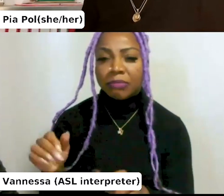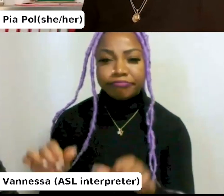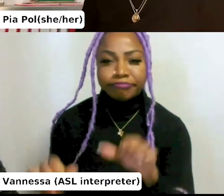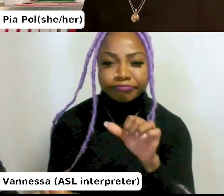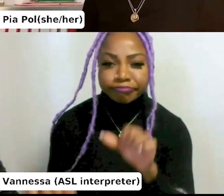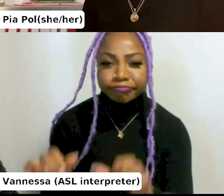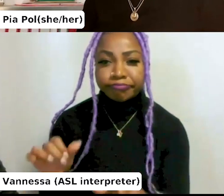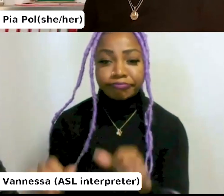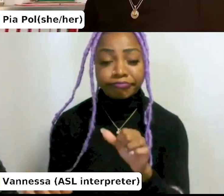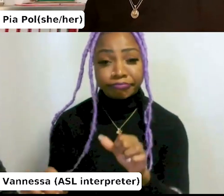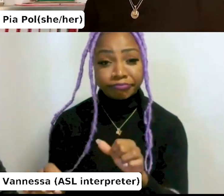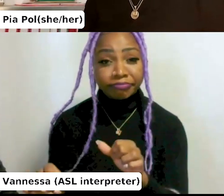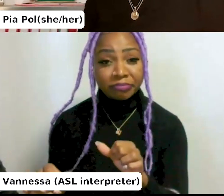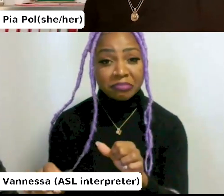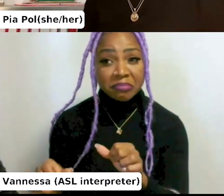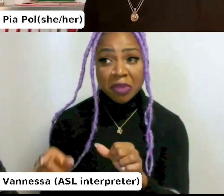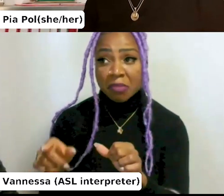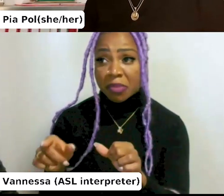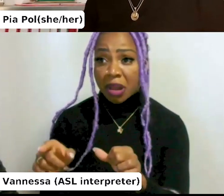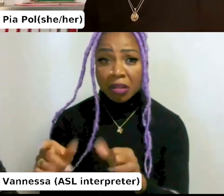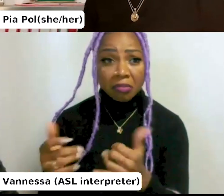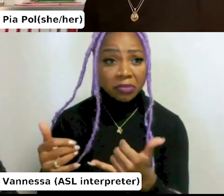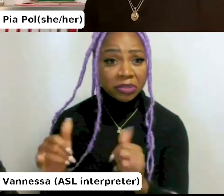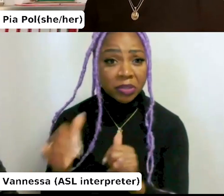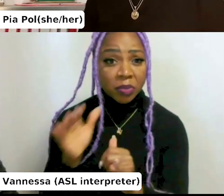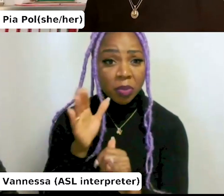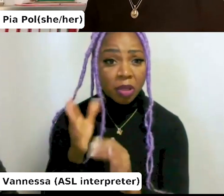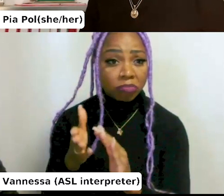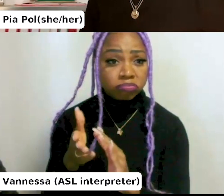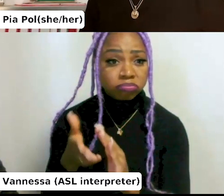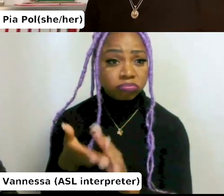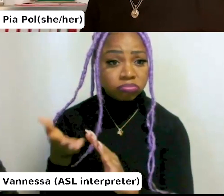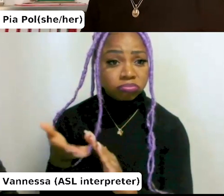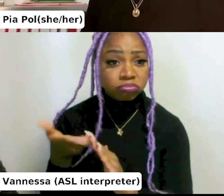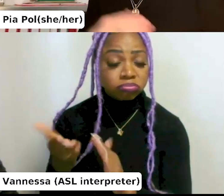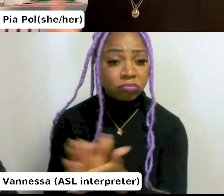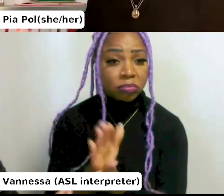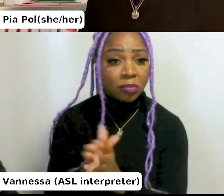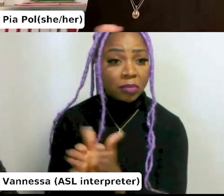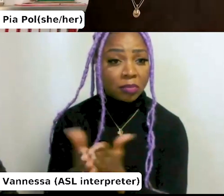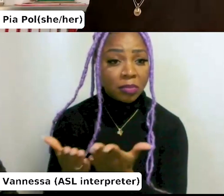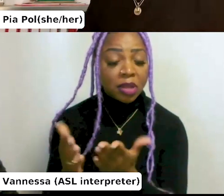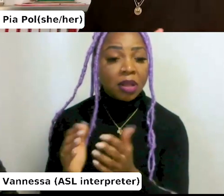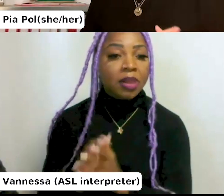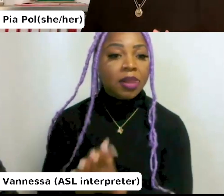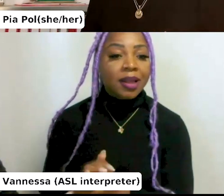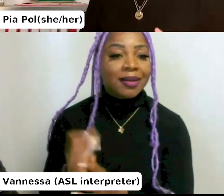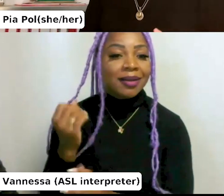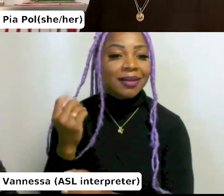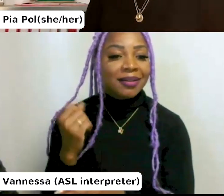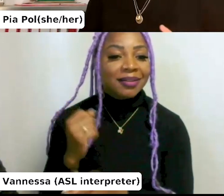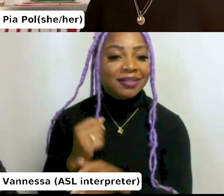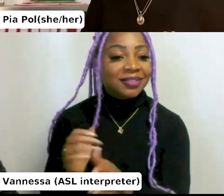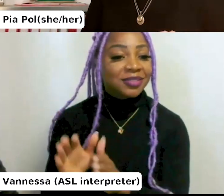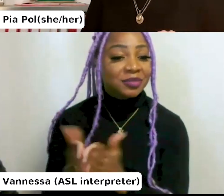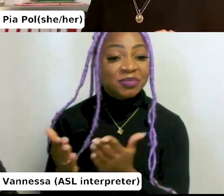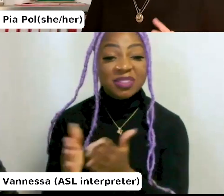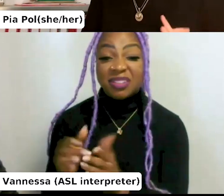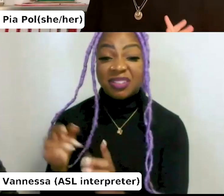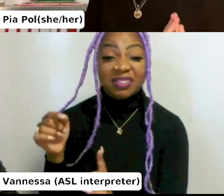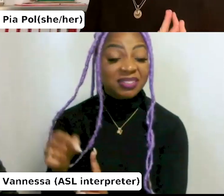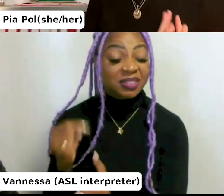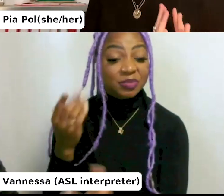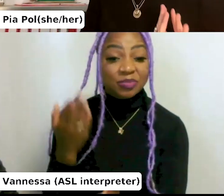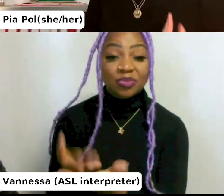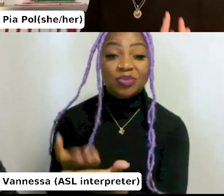if there would be a place for the paper book. And I think over and over and over during these last few years, and this book is a, is a, is very much proving